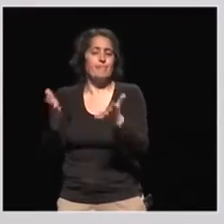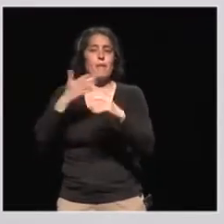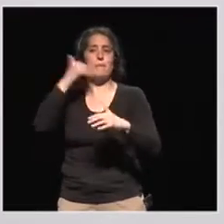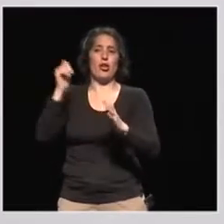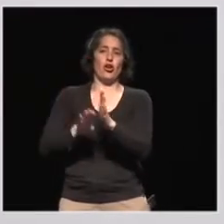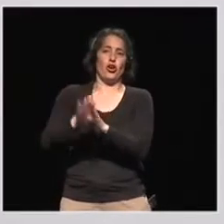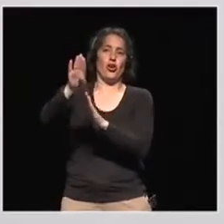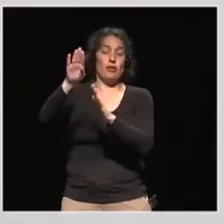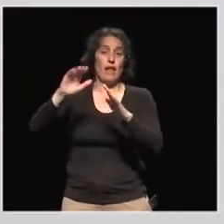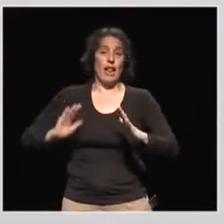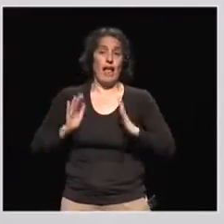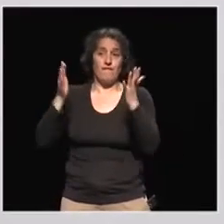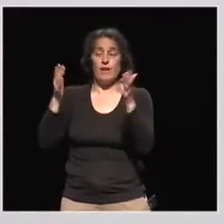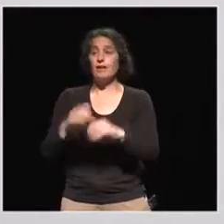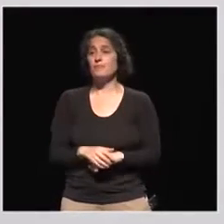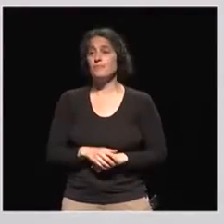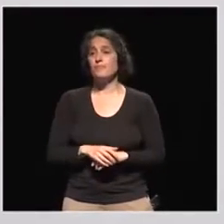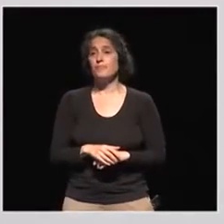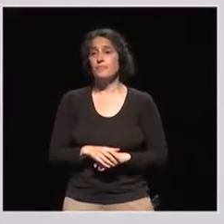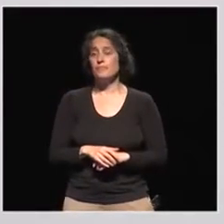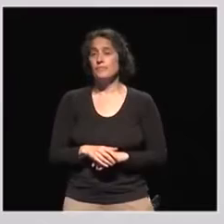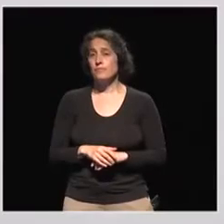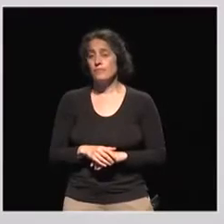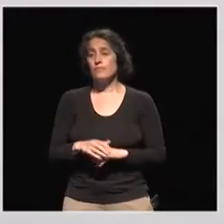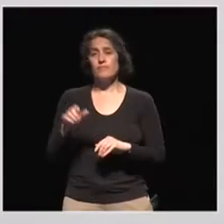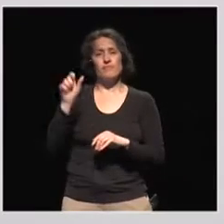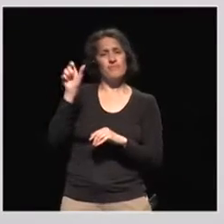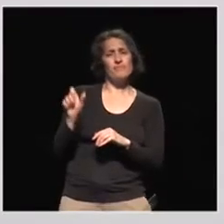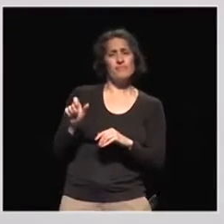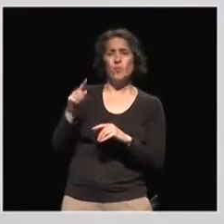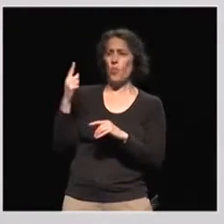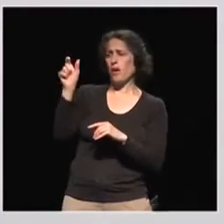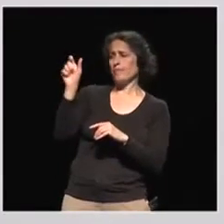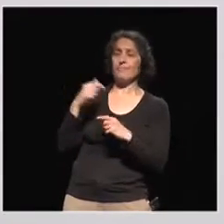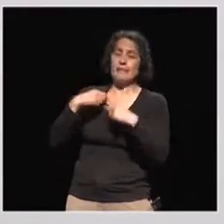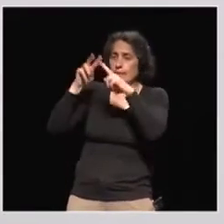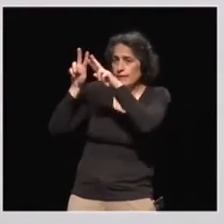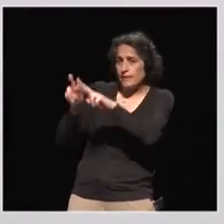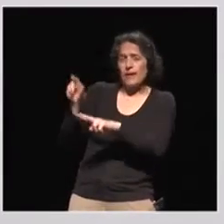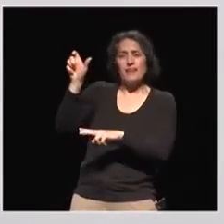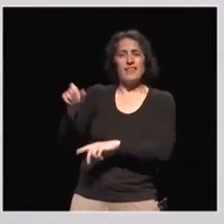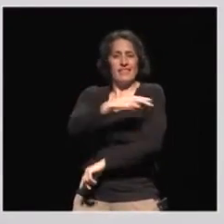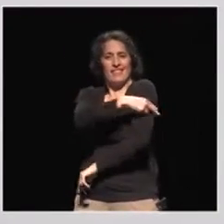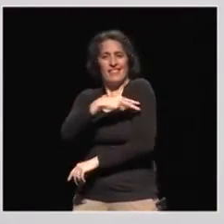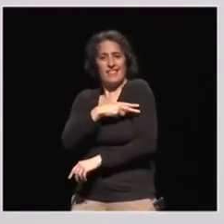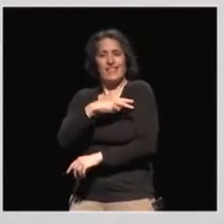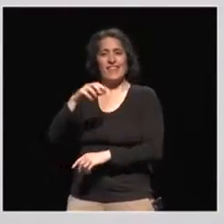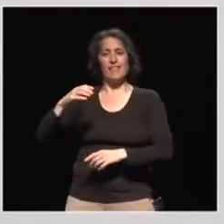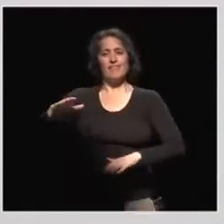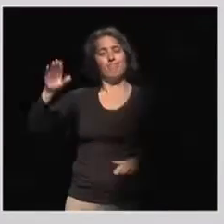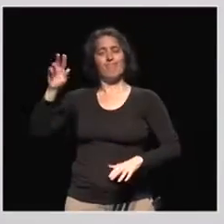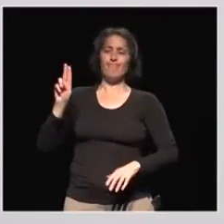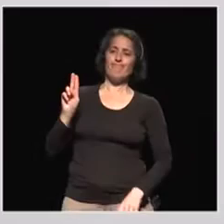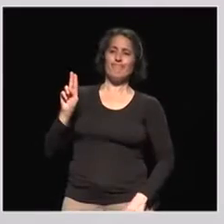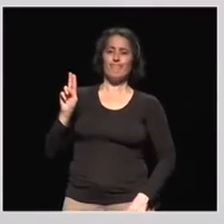my big heroes, the Robert Baden-Bowell, who used to be the founder of the scout movement, he has said before he